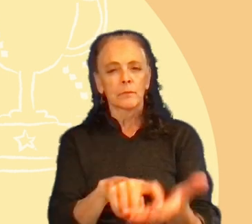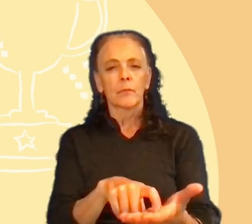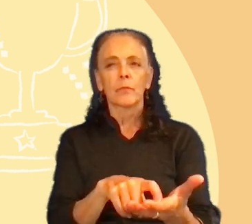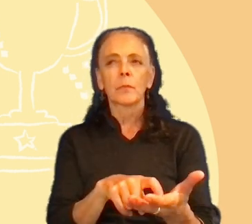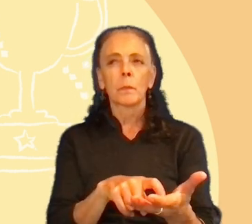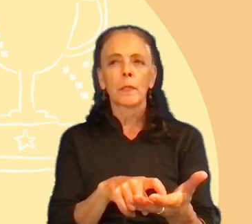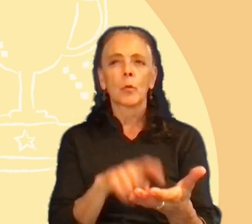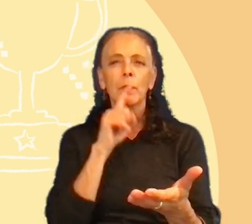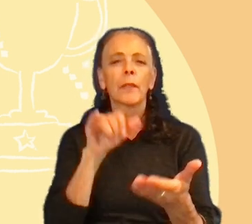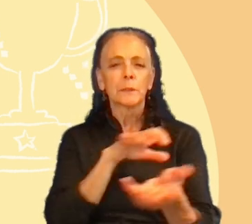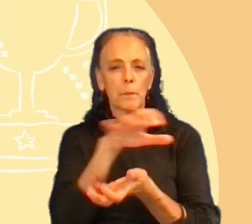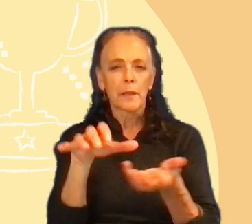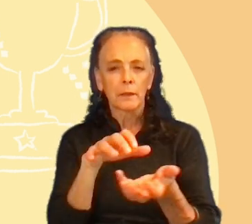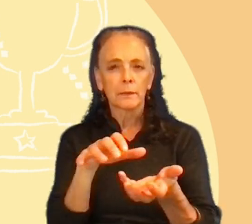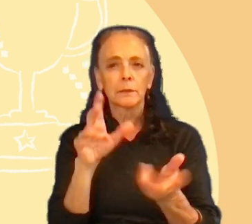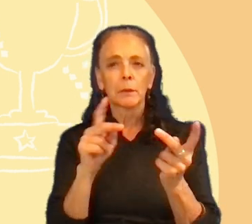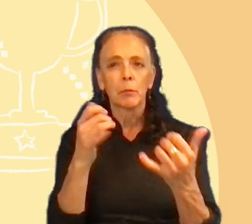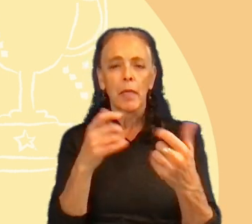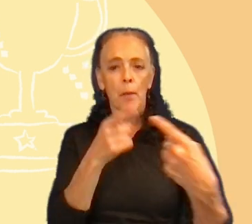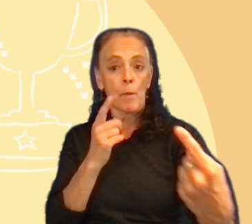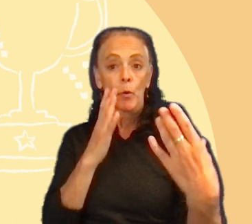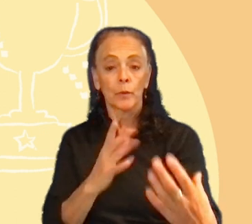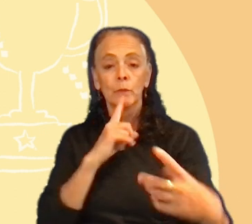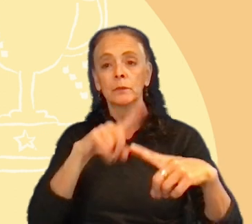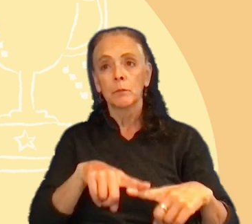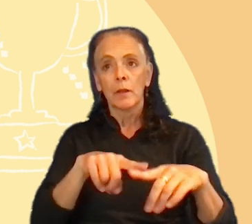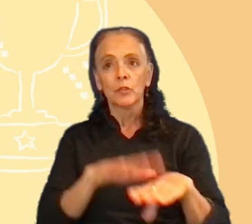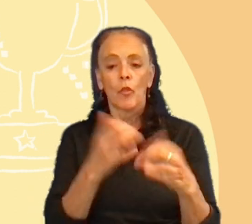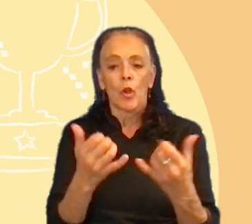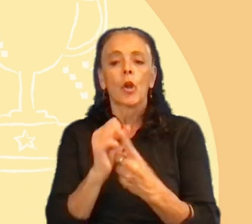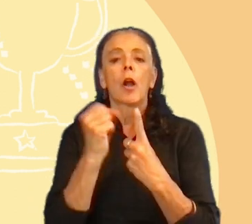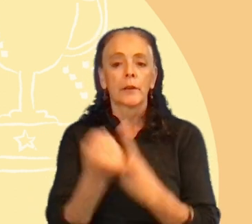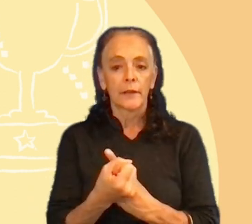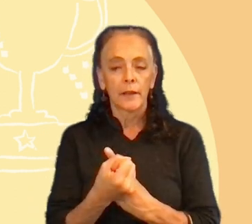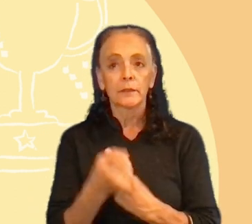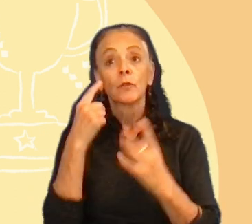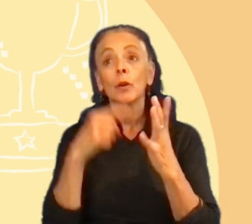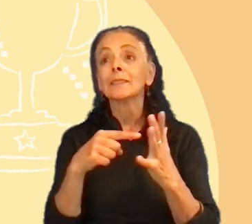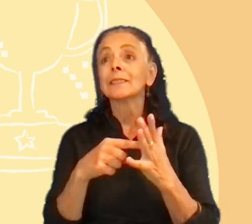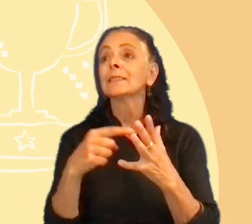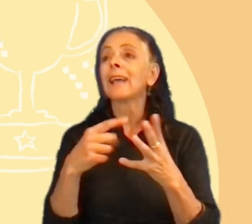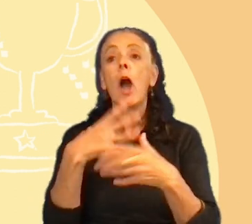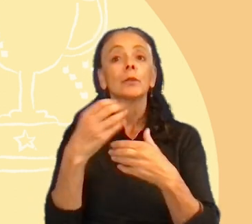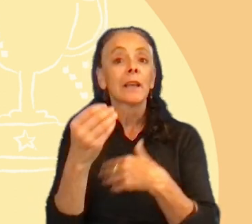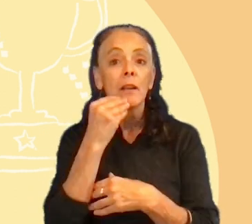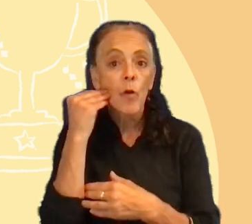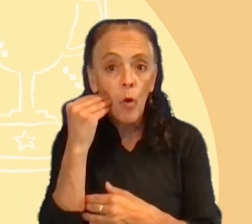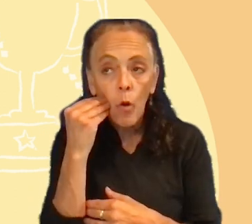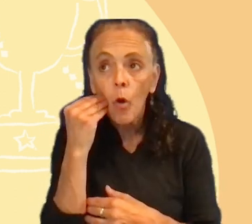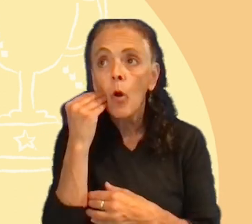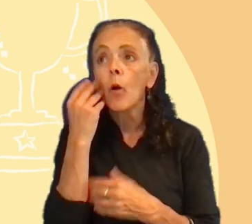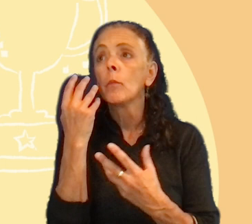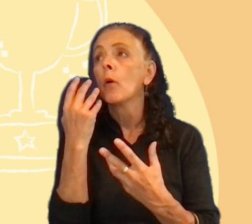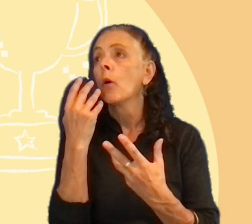it's a mix. People play the, the opponent depending on the, the current context. For instance, they're playing outside home. They, the house, they